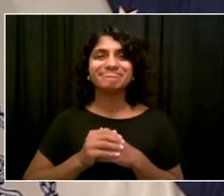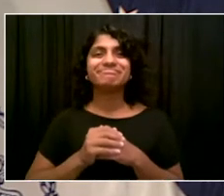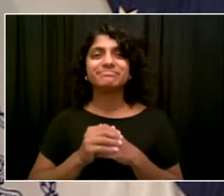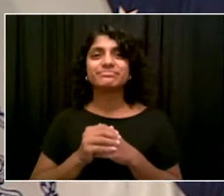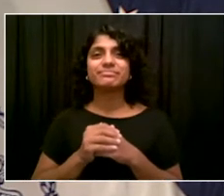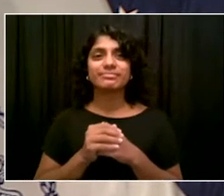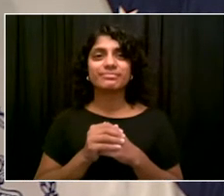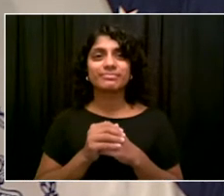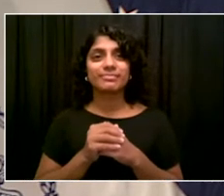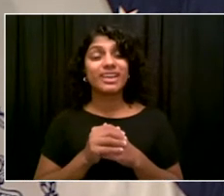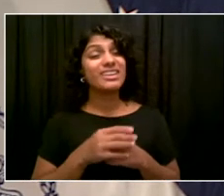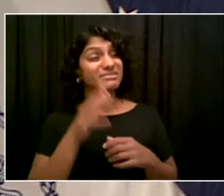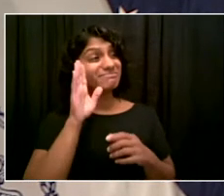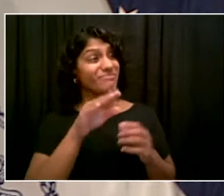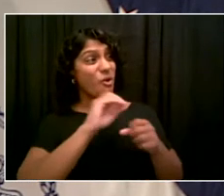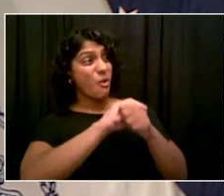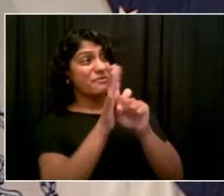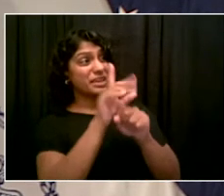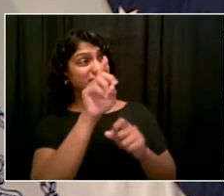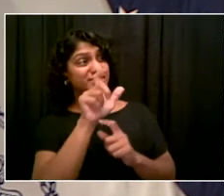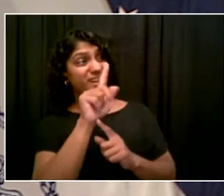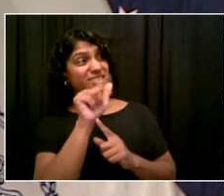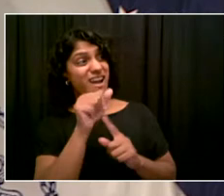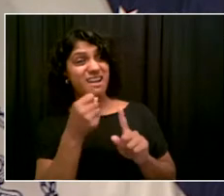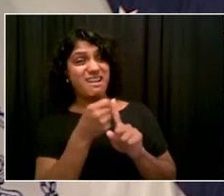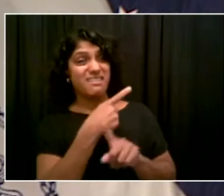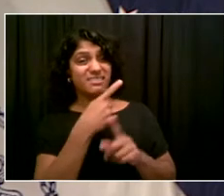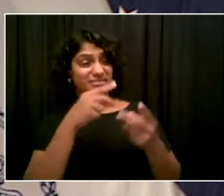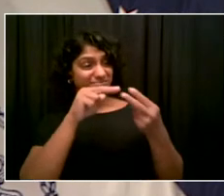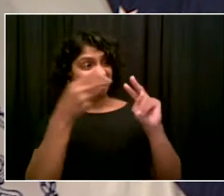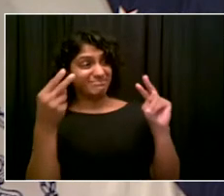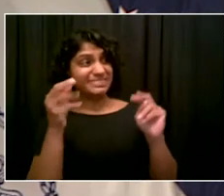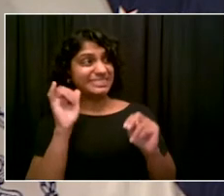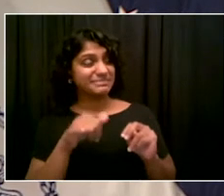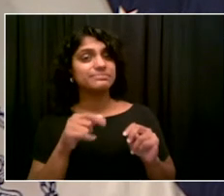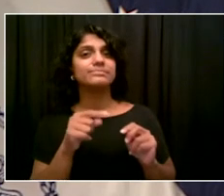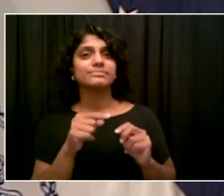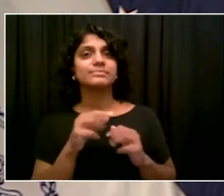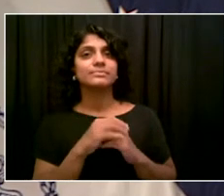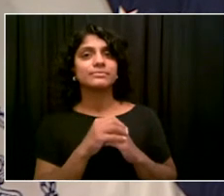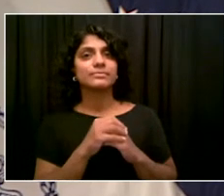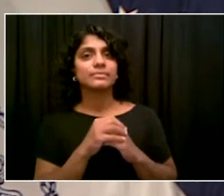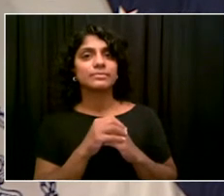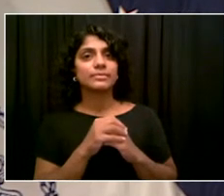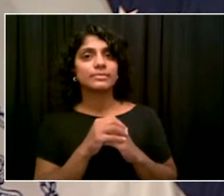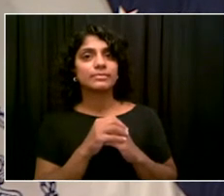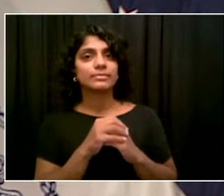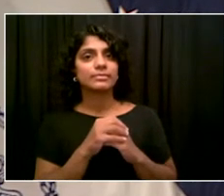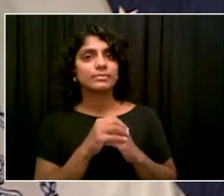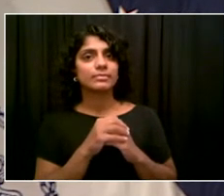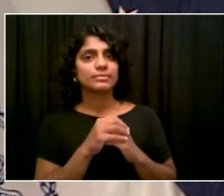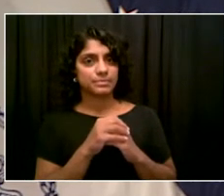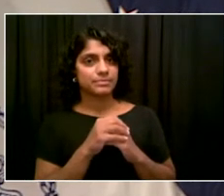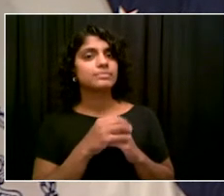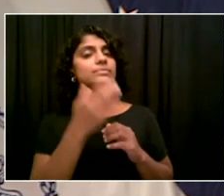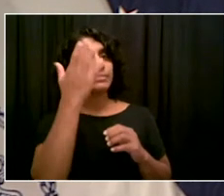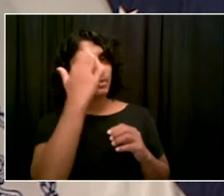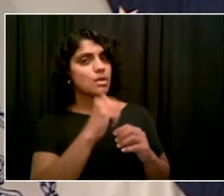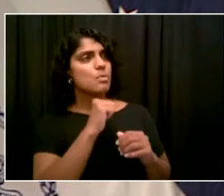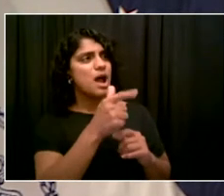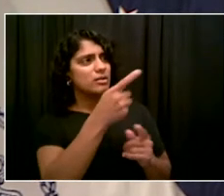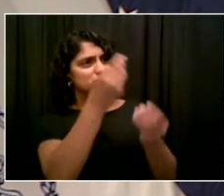daily basis, and I mean in the dashboard that we hear every day, the data points from zip codes where vaccination rates